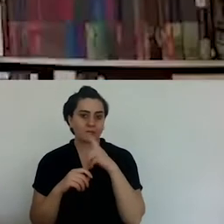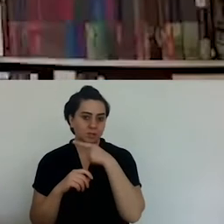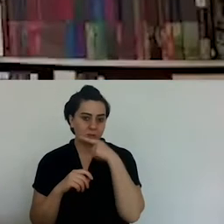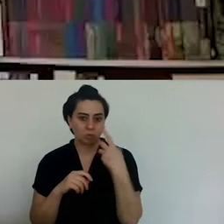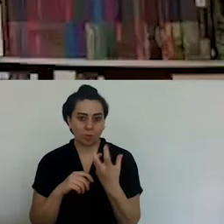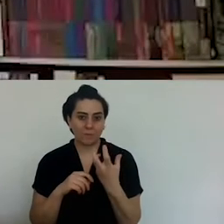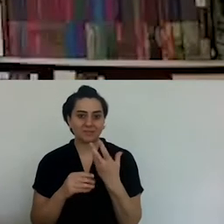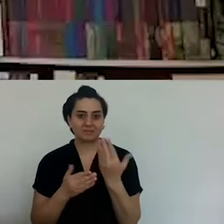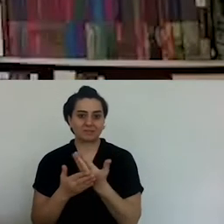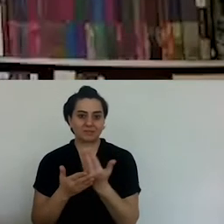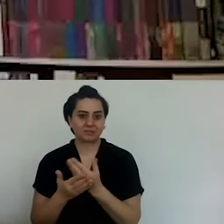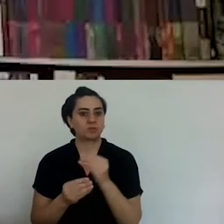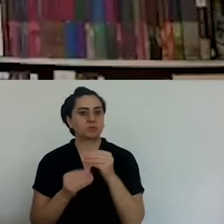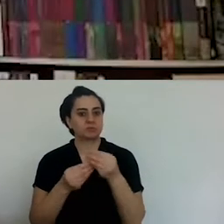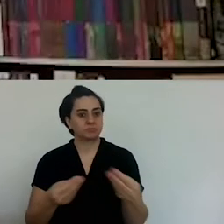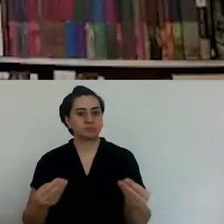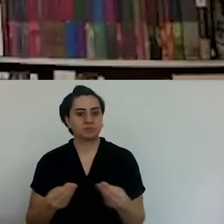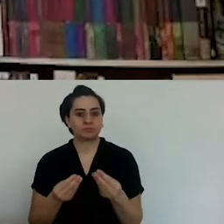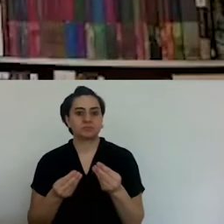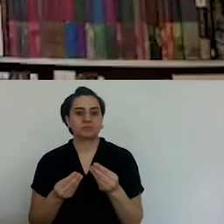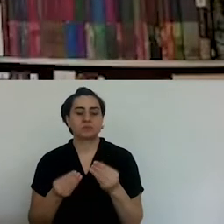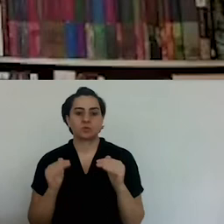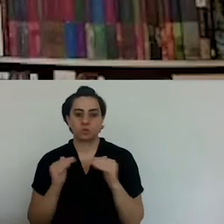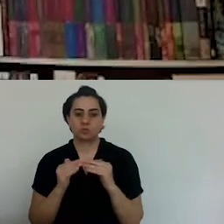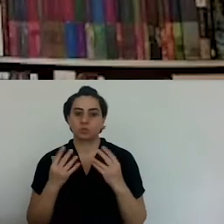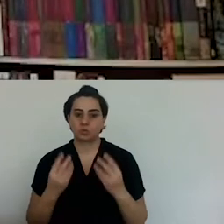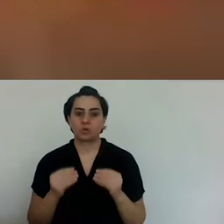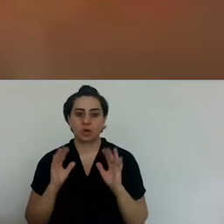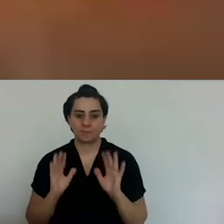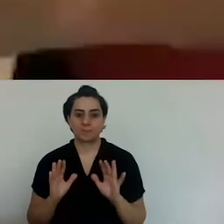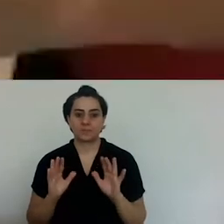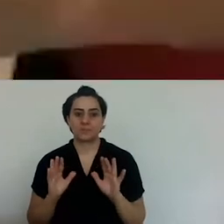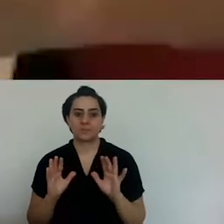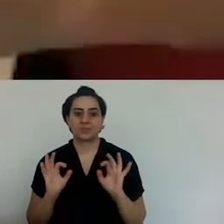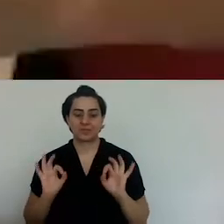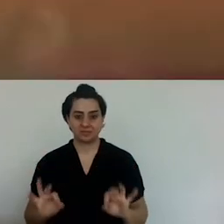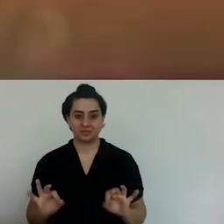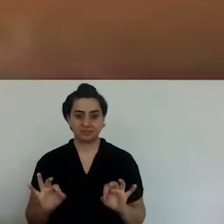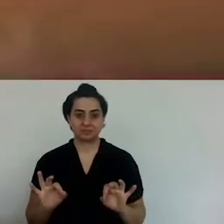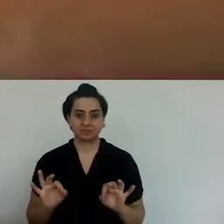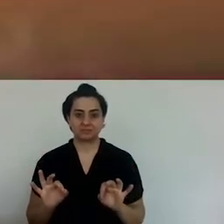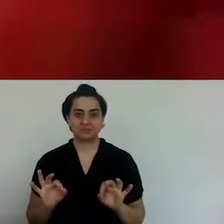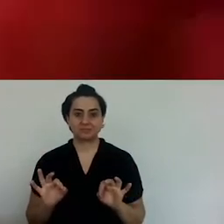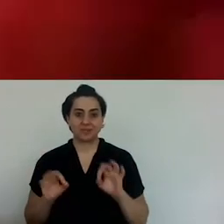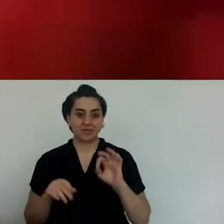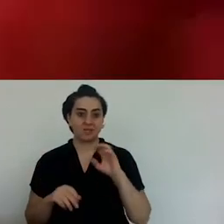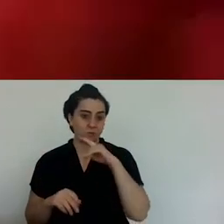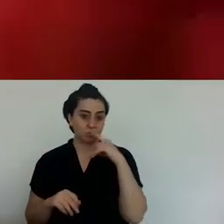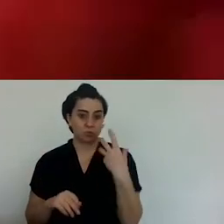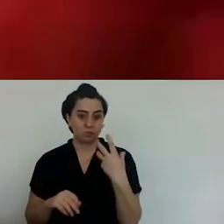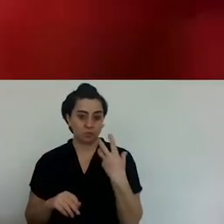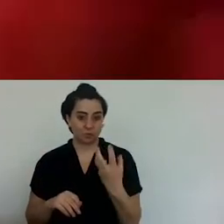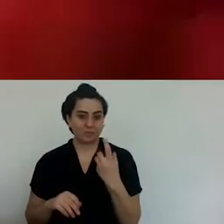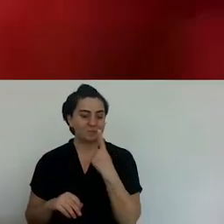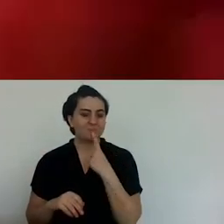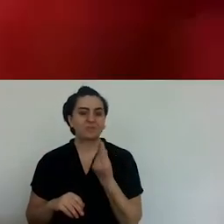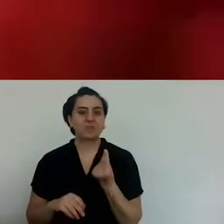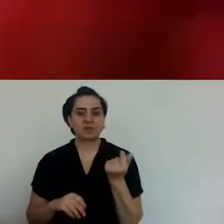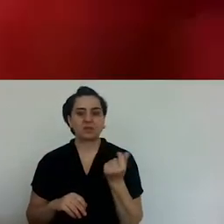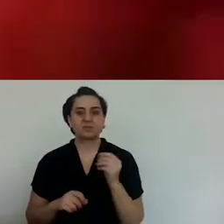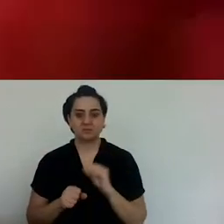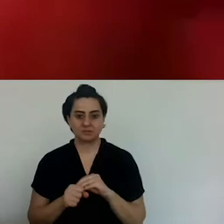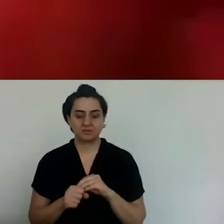Here is why. We could put potatoes and chopped potatoes and onions and put,